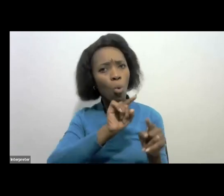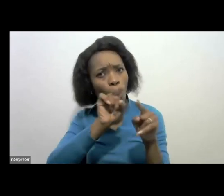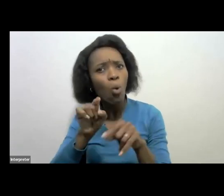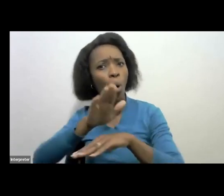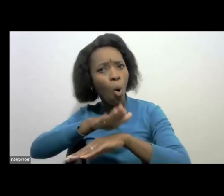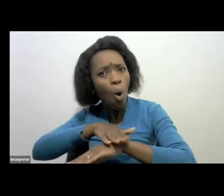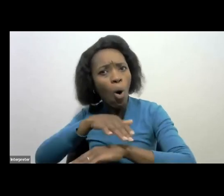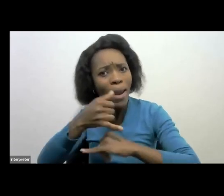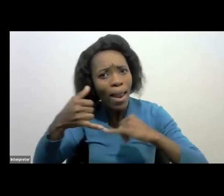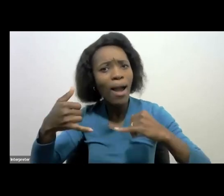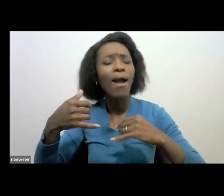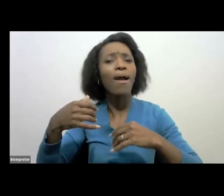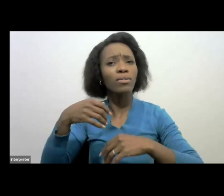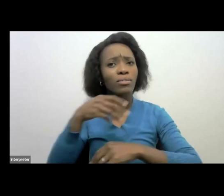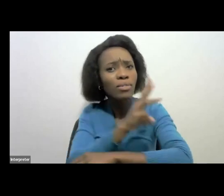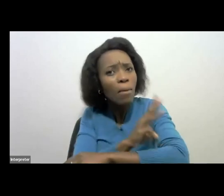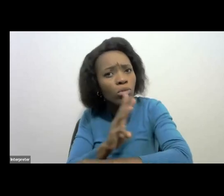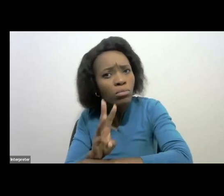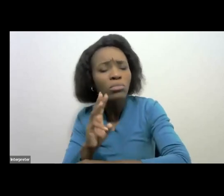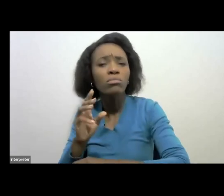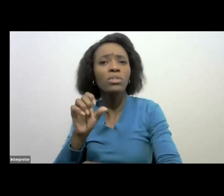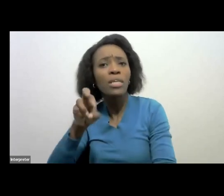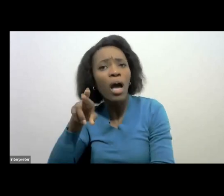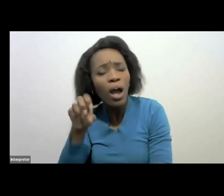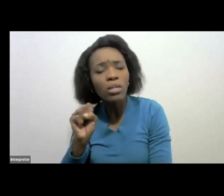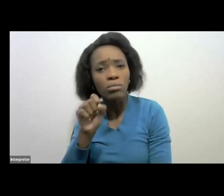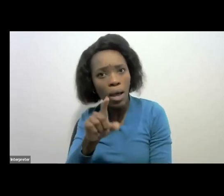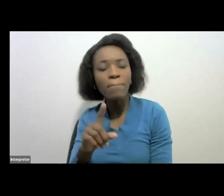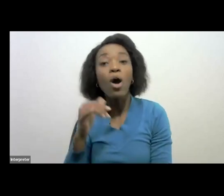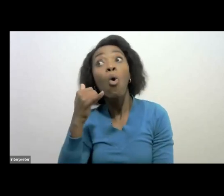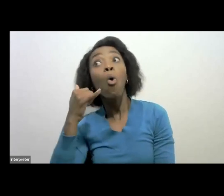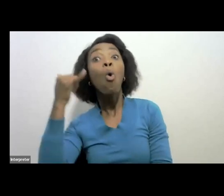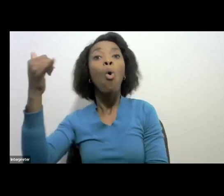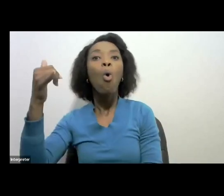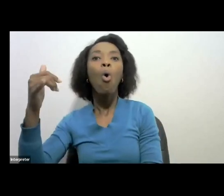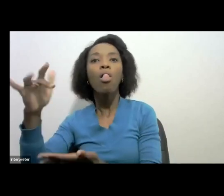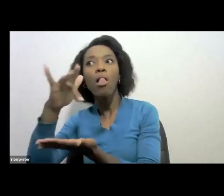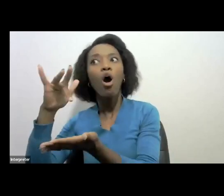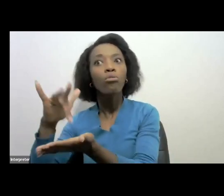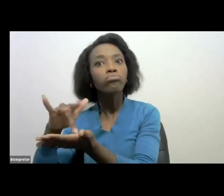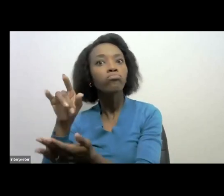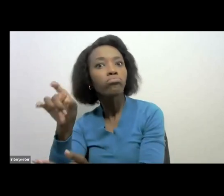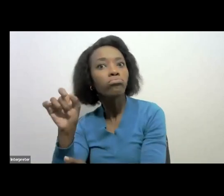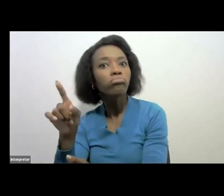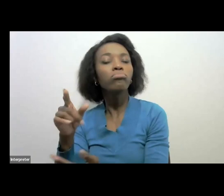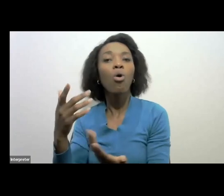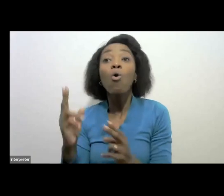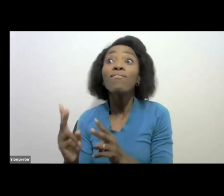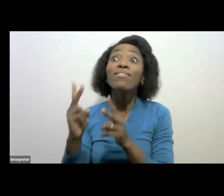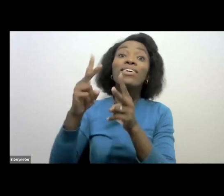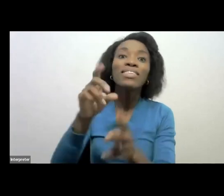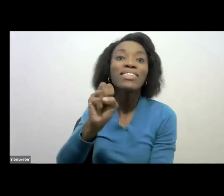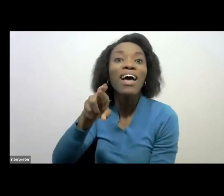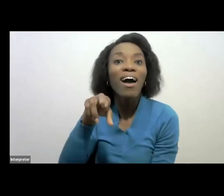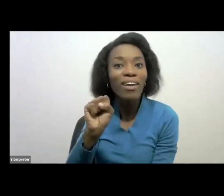call to our contact center. It is the visit, making appointments to our branches, which will make it